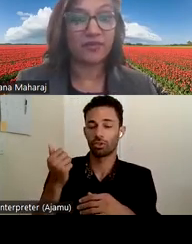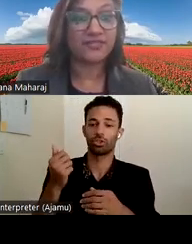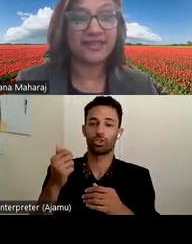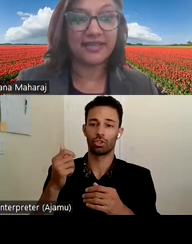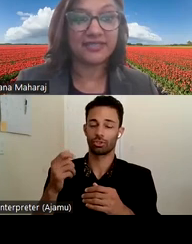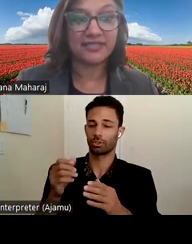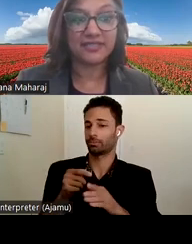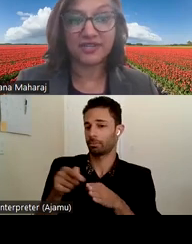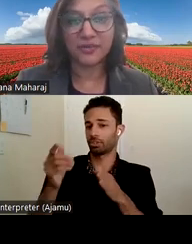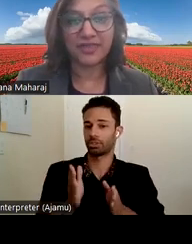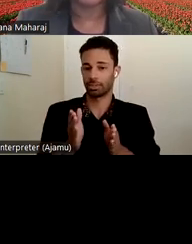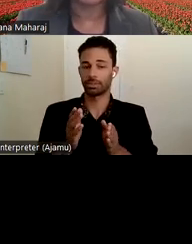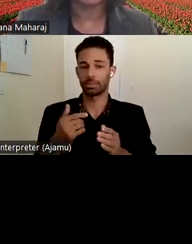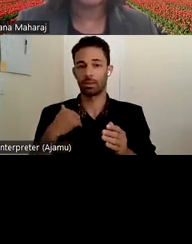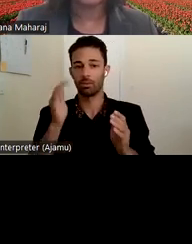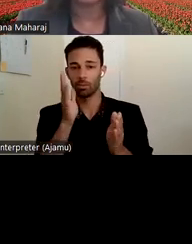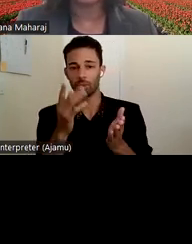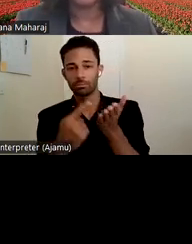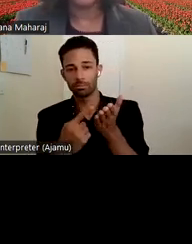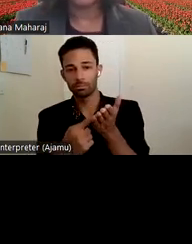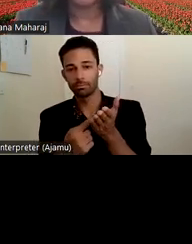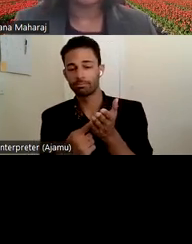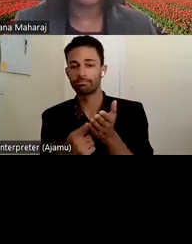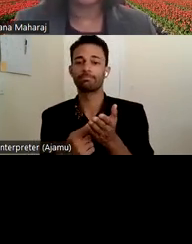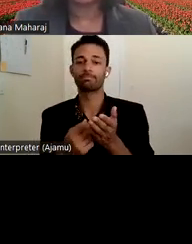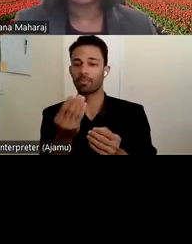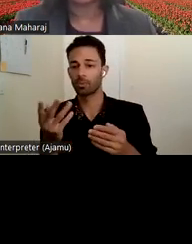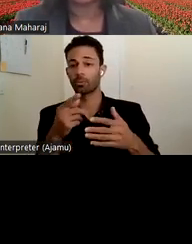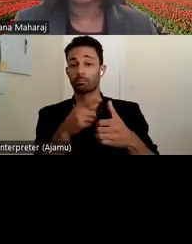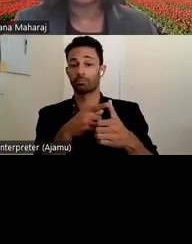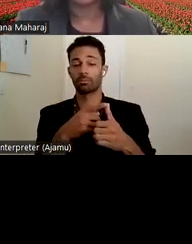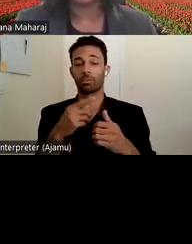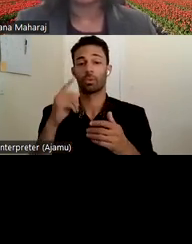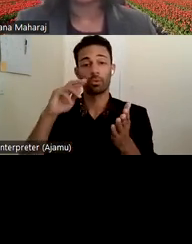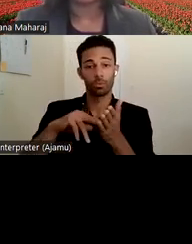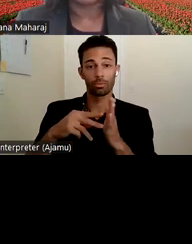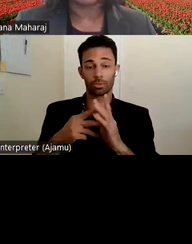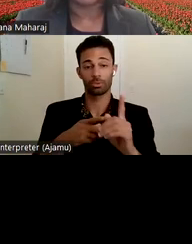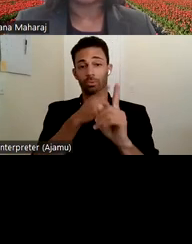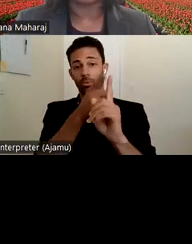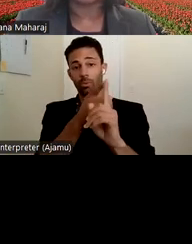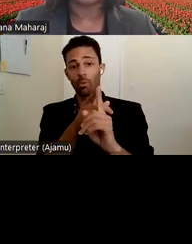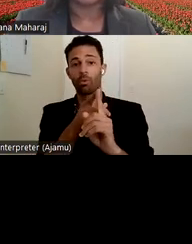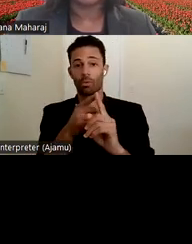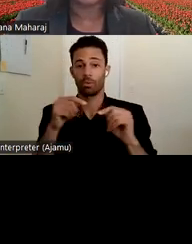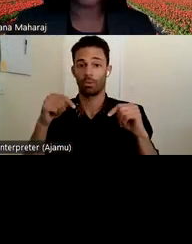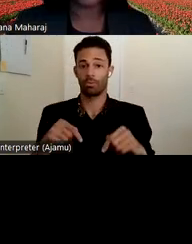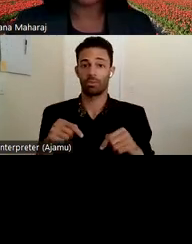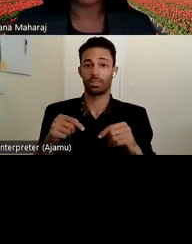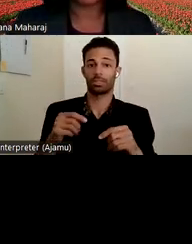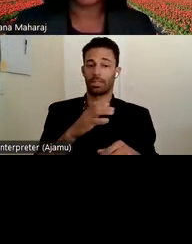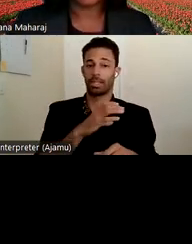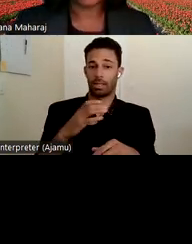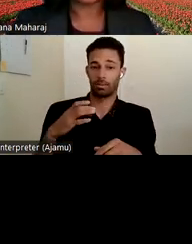a few of the slides. Let's start with the council purpose. The goal of the Elder and Disability Justice Coordinating Council is to increase